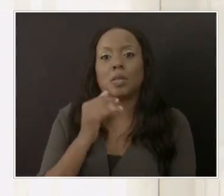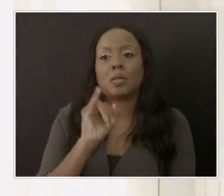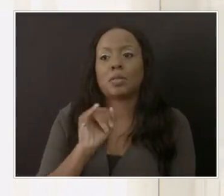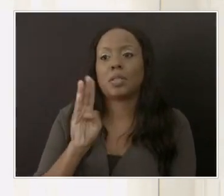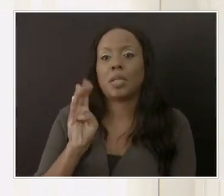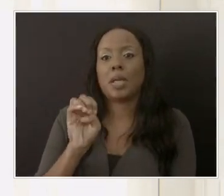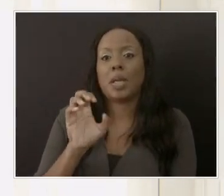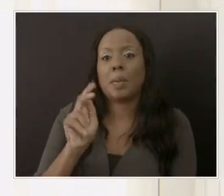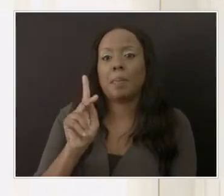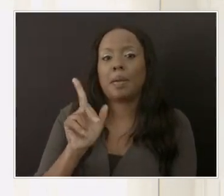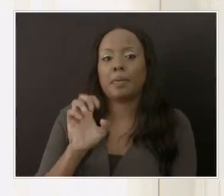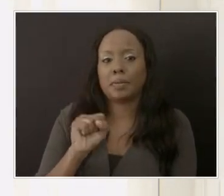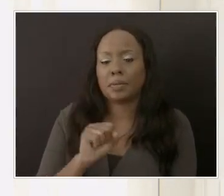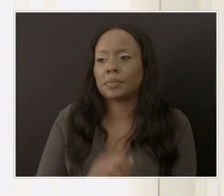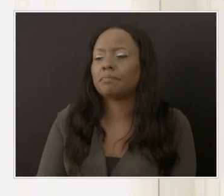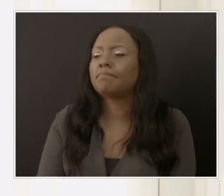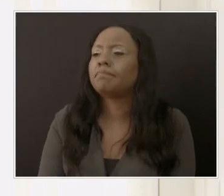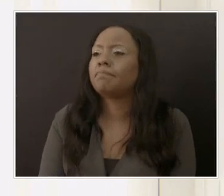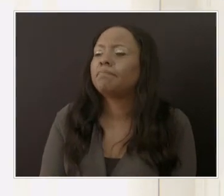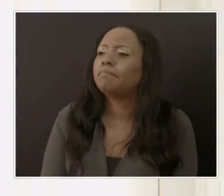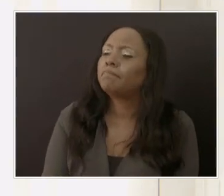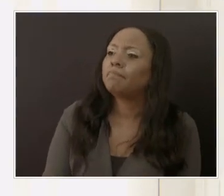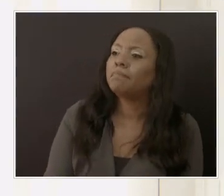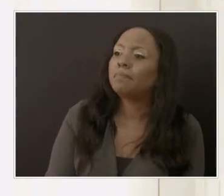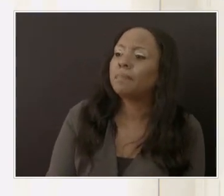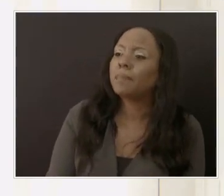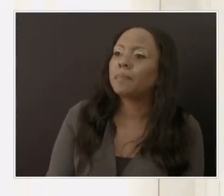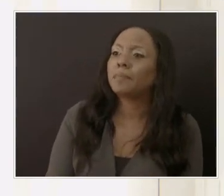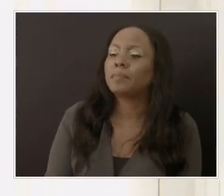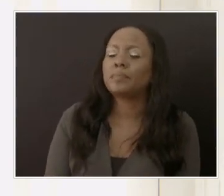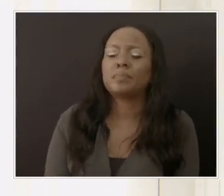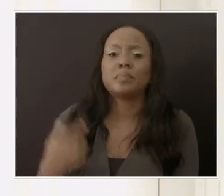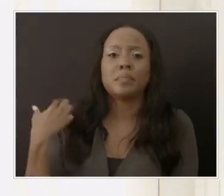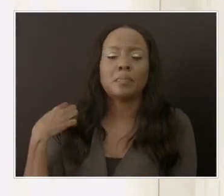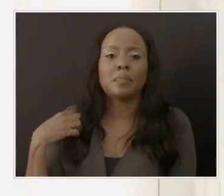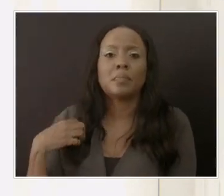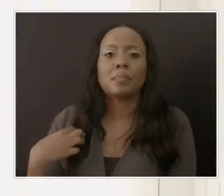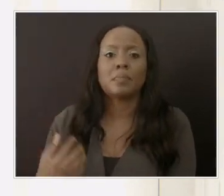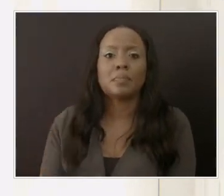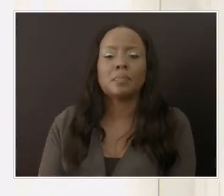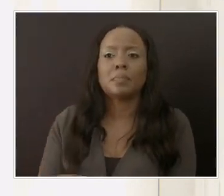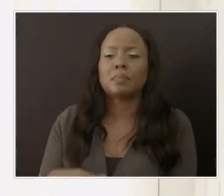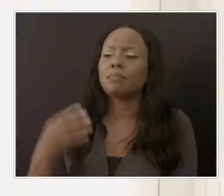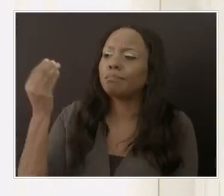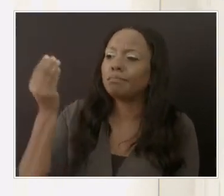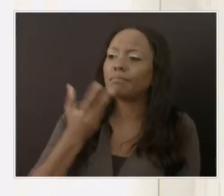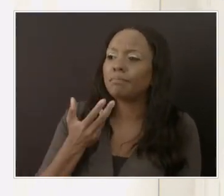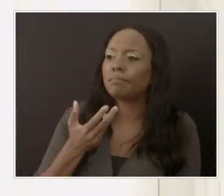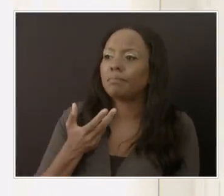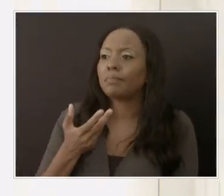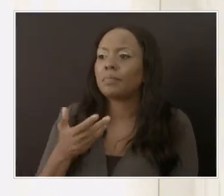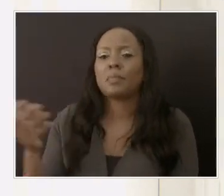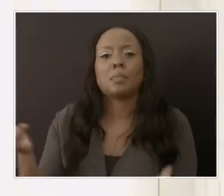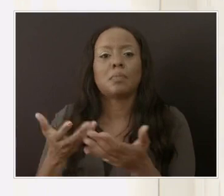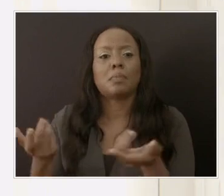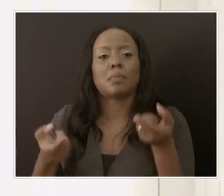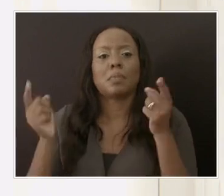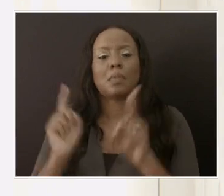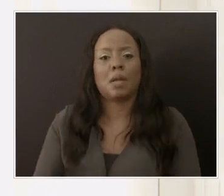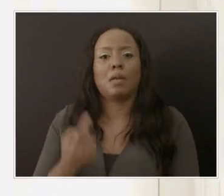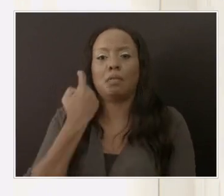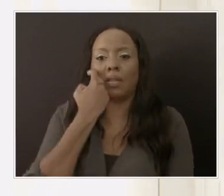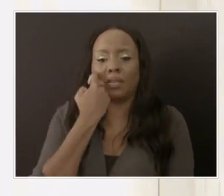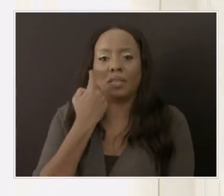Dr. Beckles, what you can do for us is to give us some sense of what has been happening at that laboratory in recent